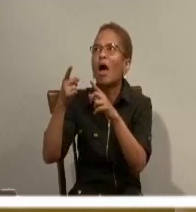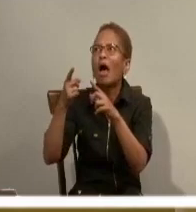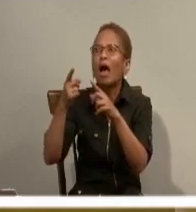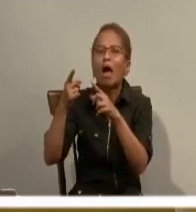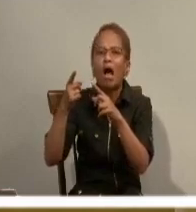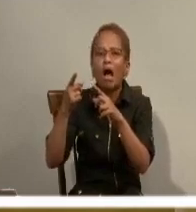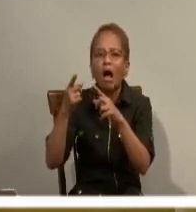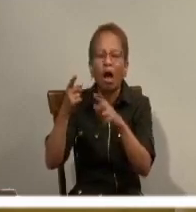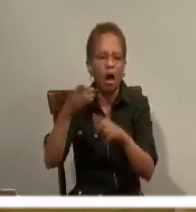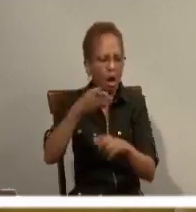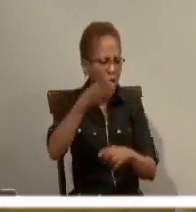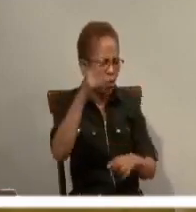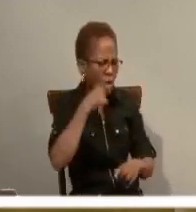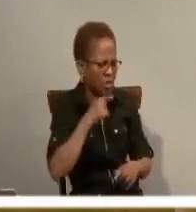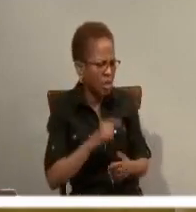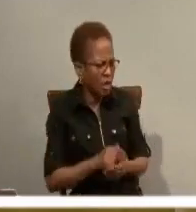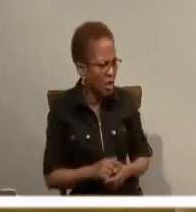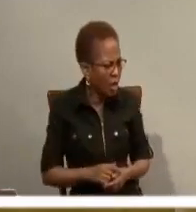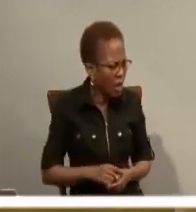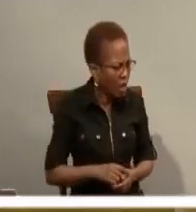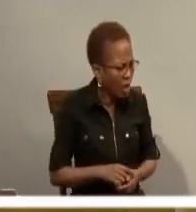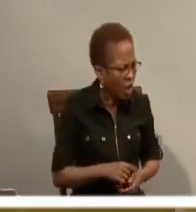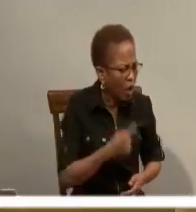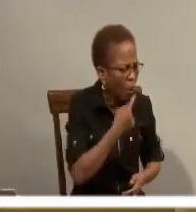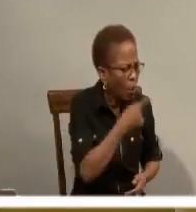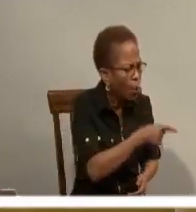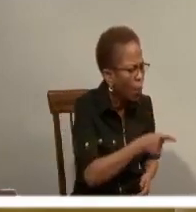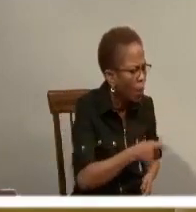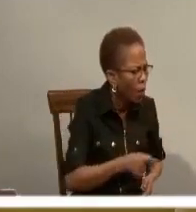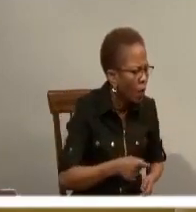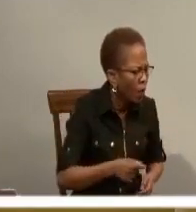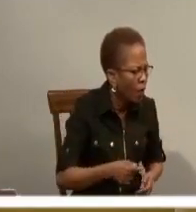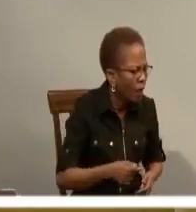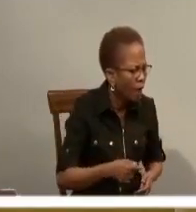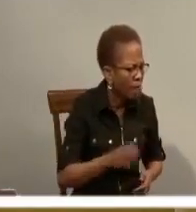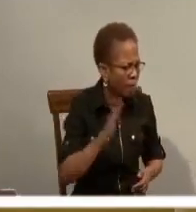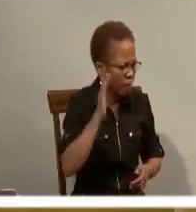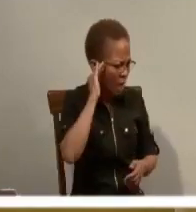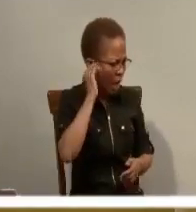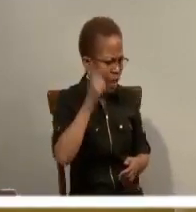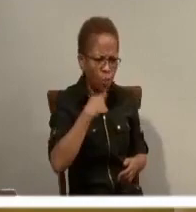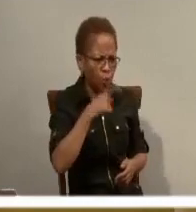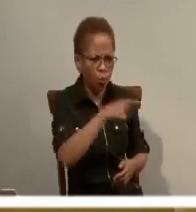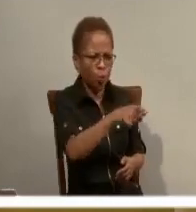wait, wait. Who is you again? I, me not know you.